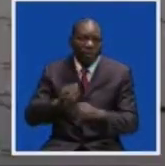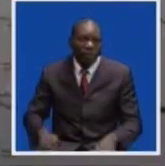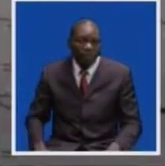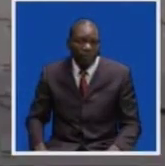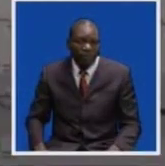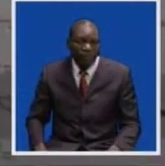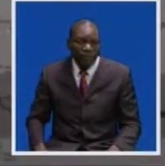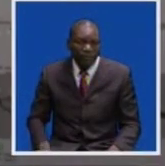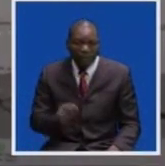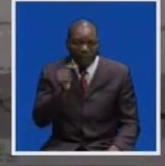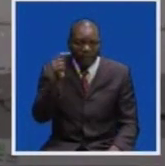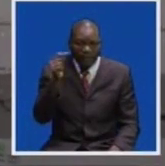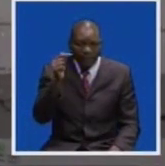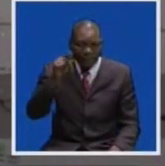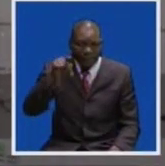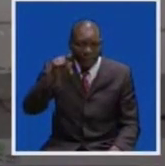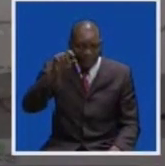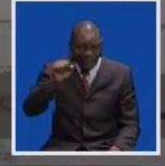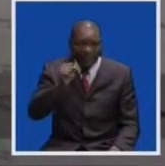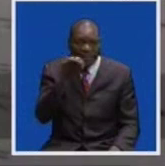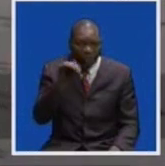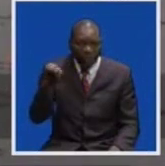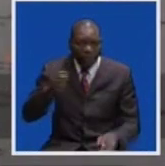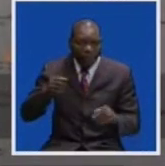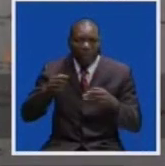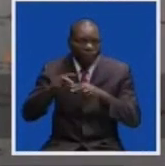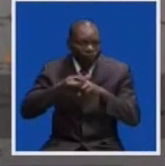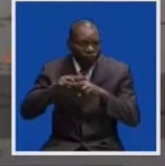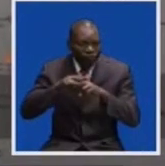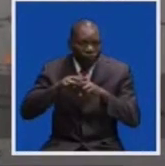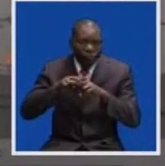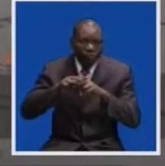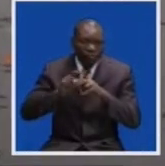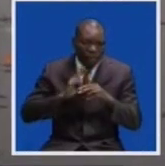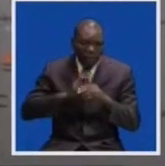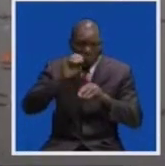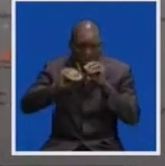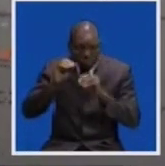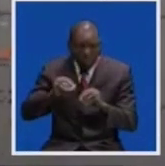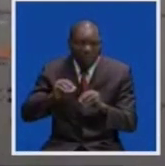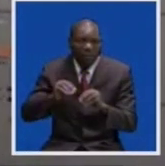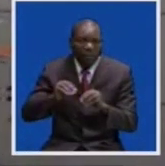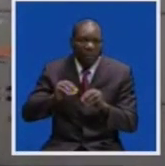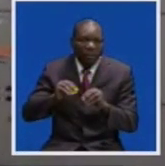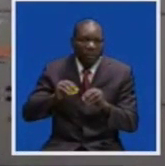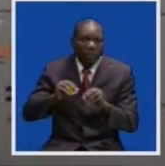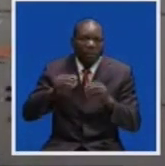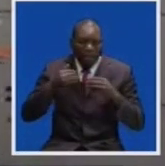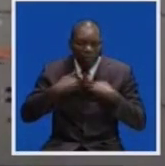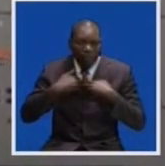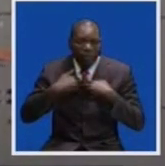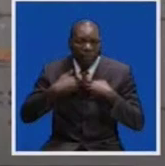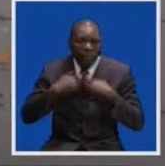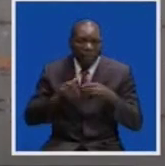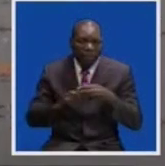installed GPS gadgets on our locomotives. There are monitors there so that, again,